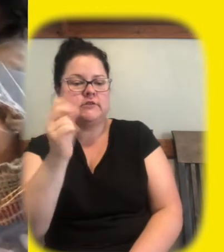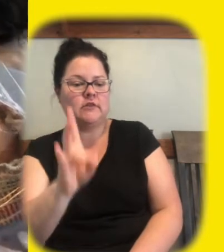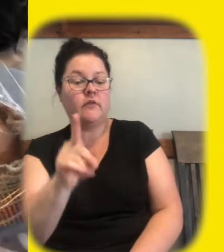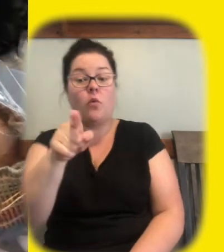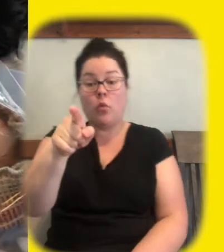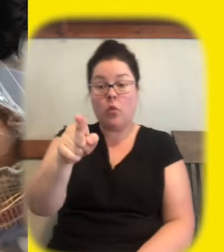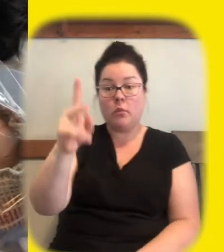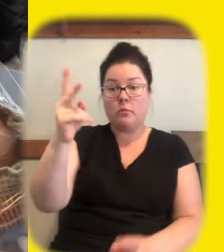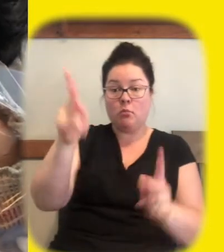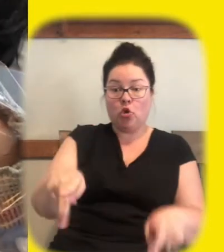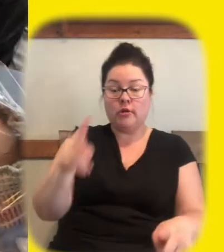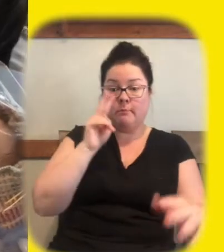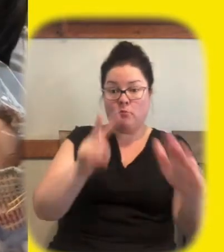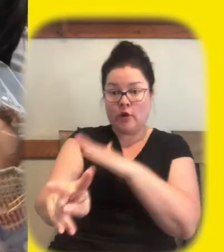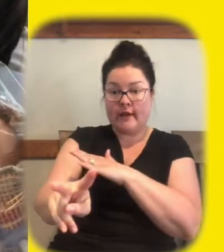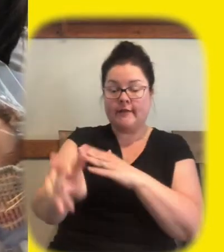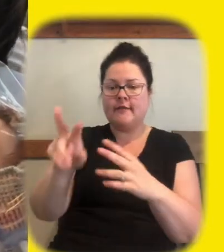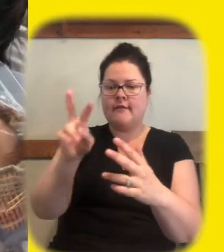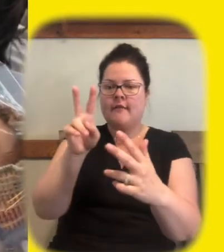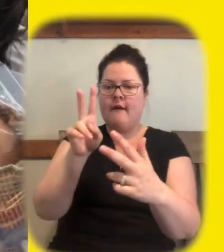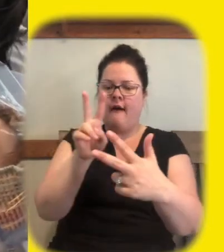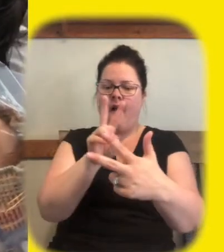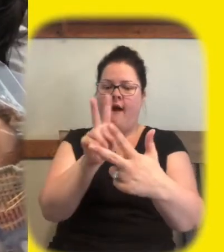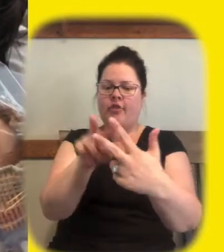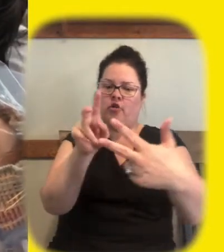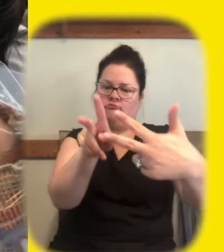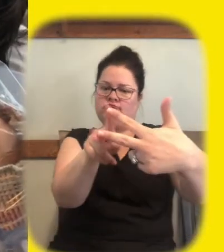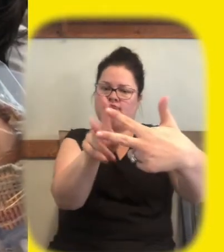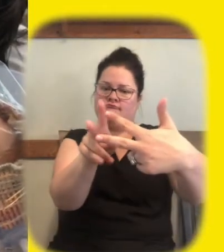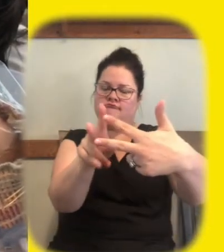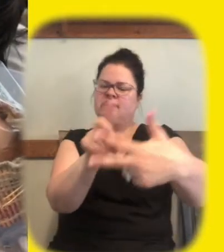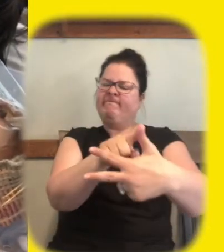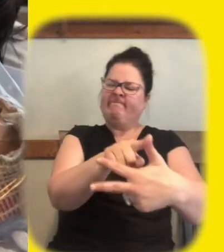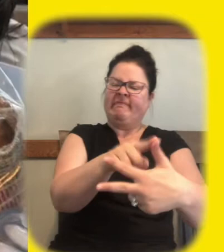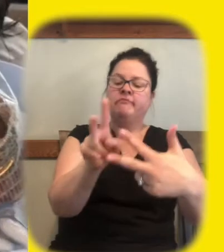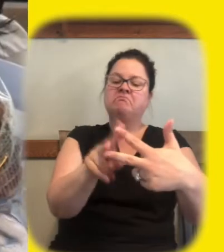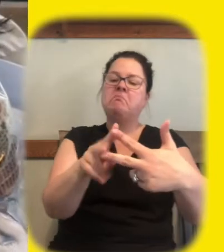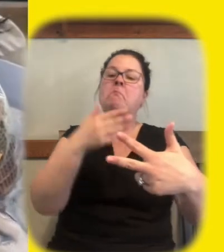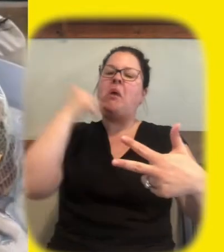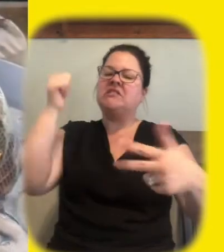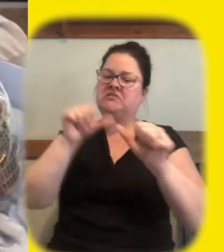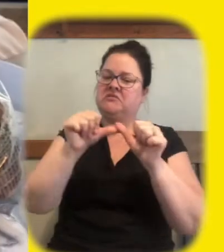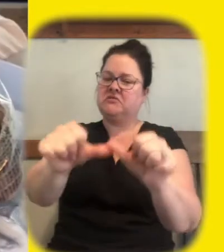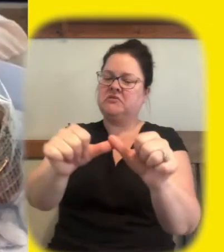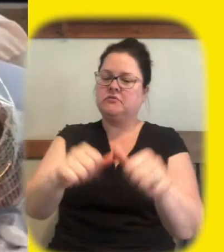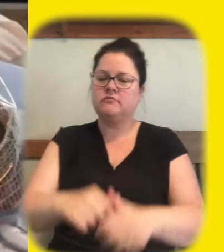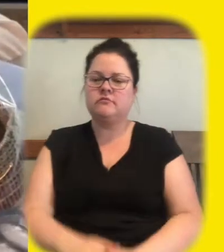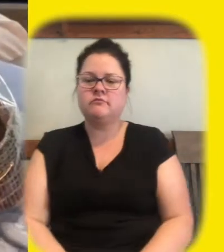we have another prediction of either the fat or grass will be the best insulator